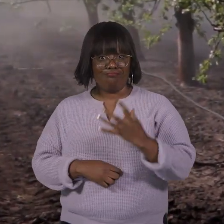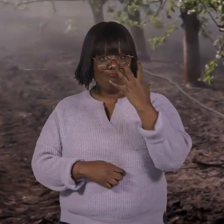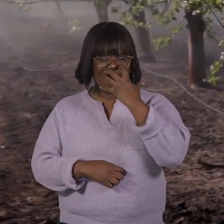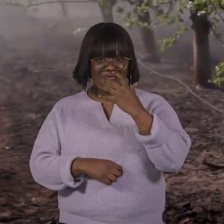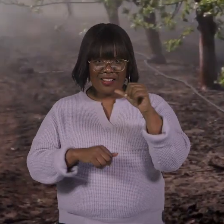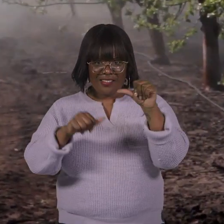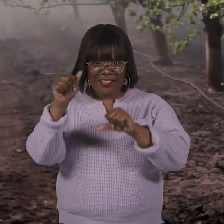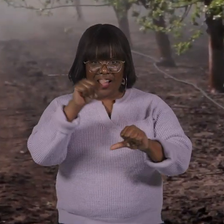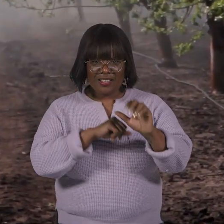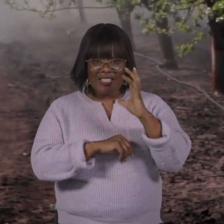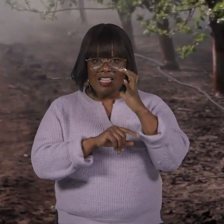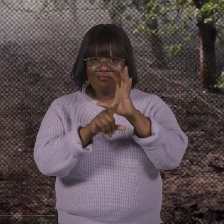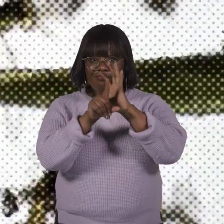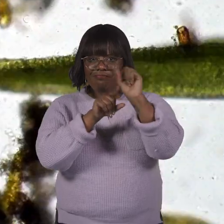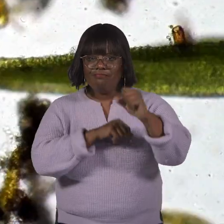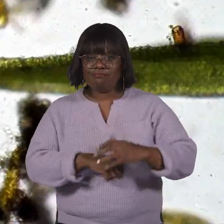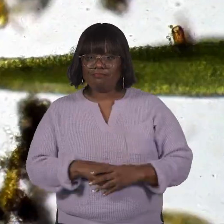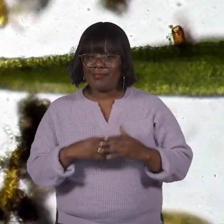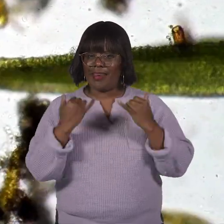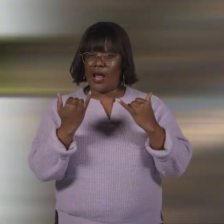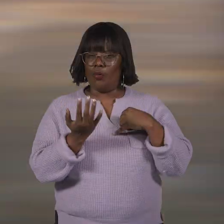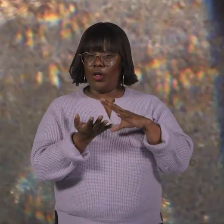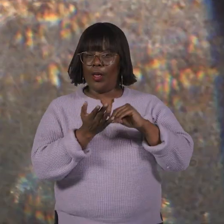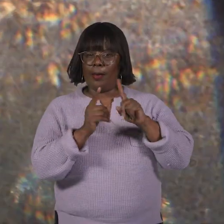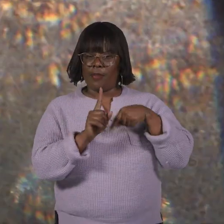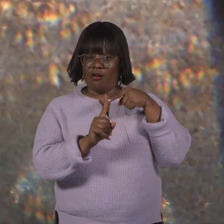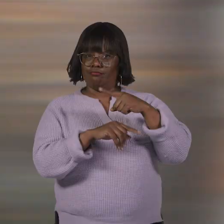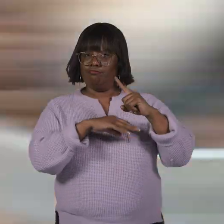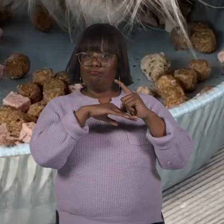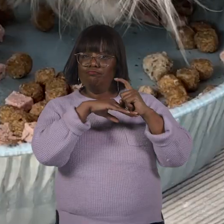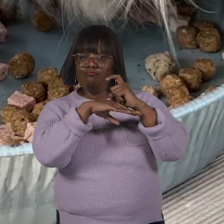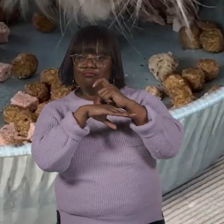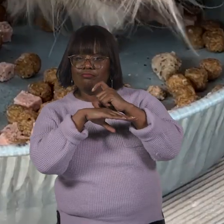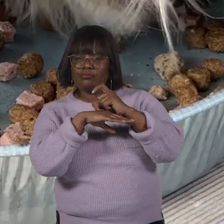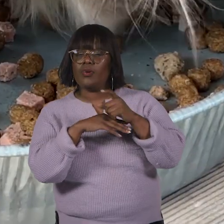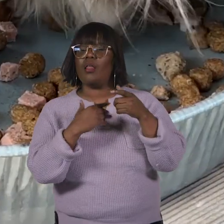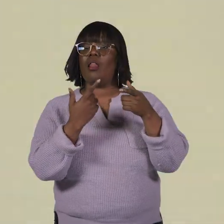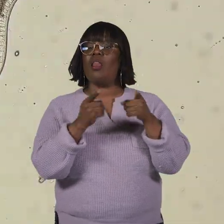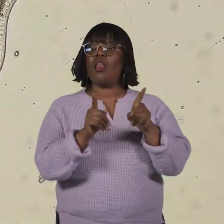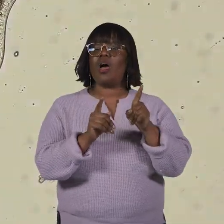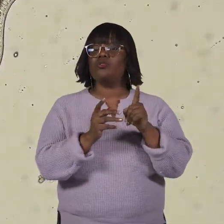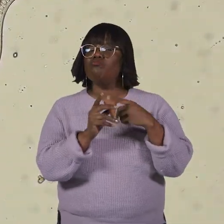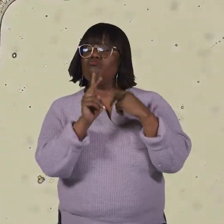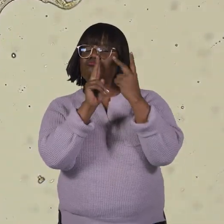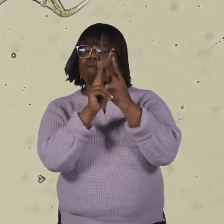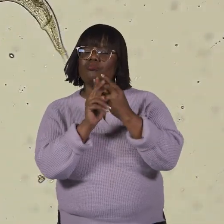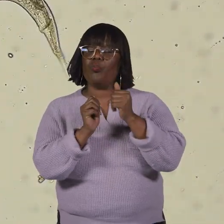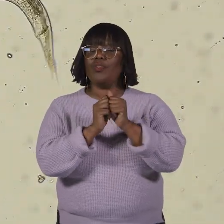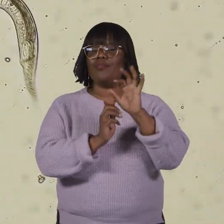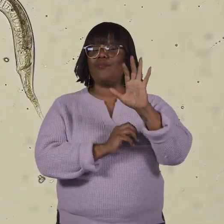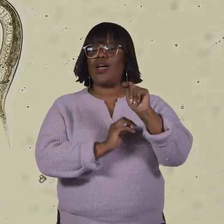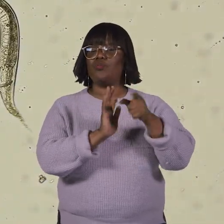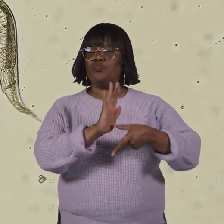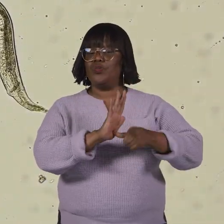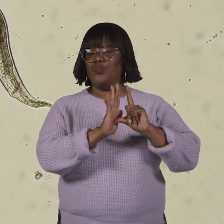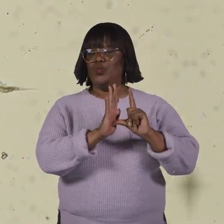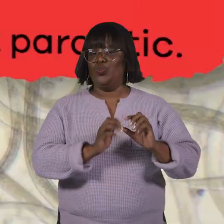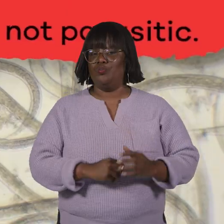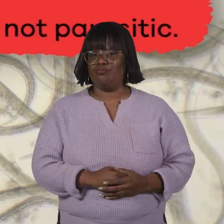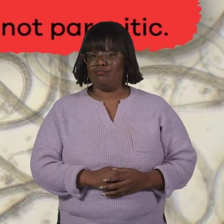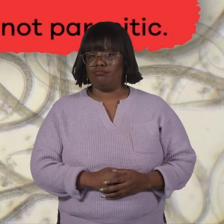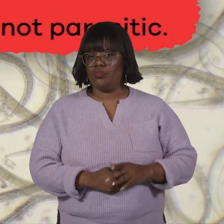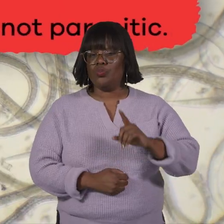Science is pretty cool! Now that we have learned more about nematodes, let's wiggle our way to a fact review.